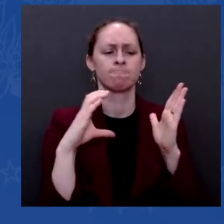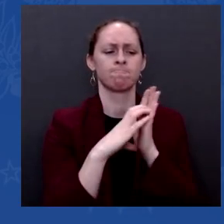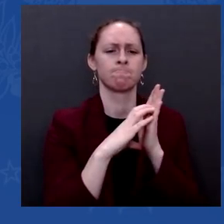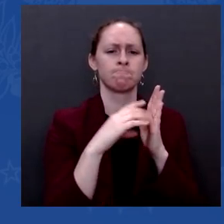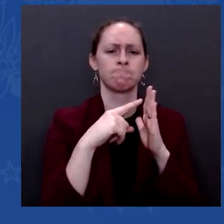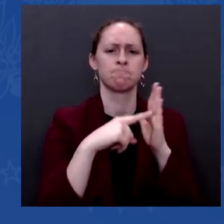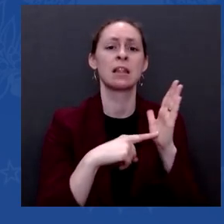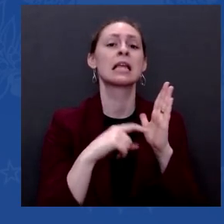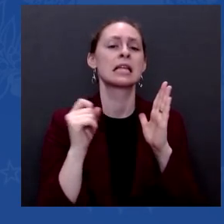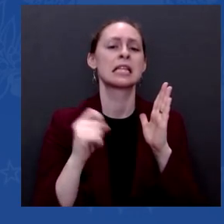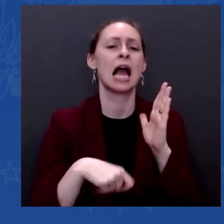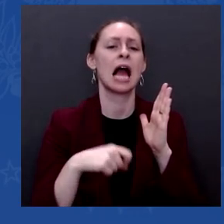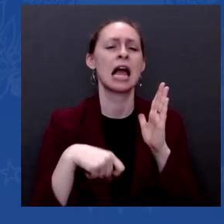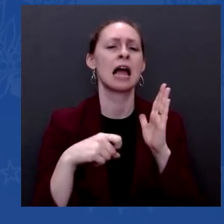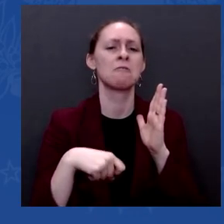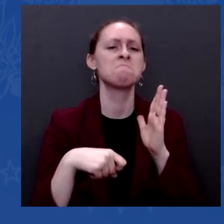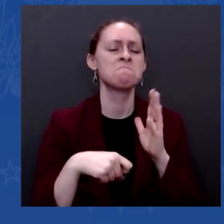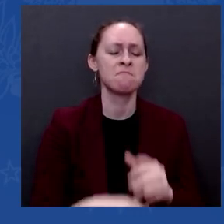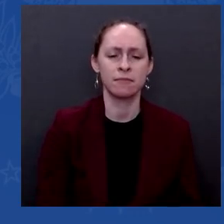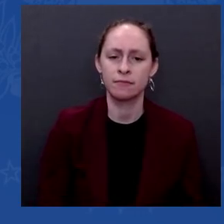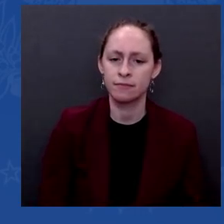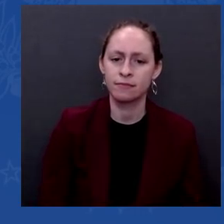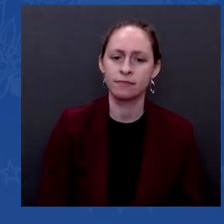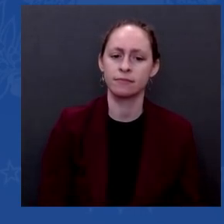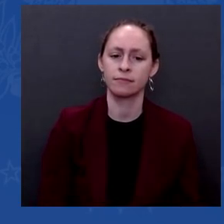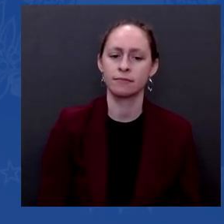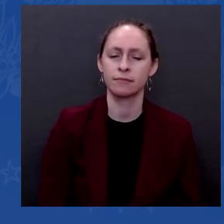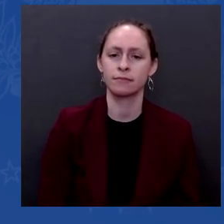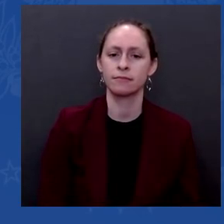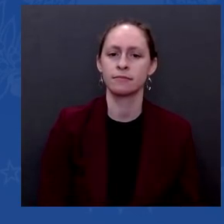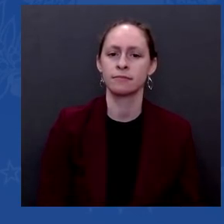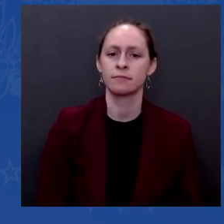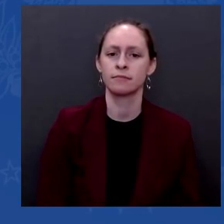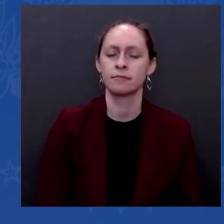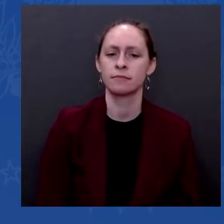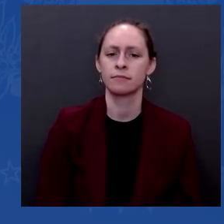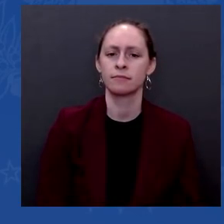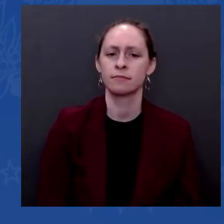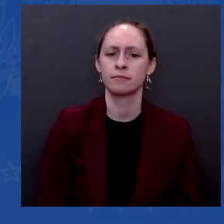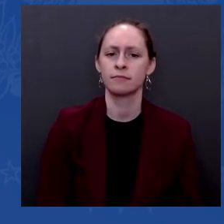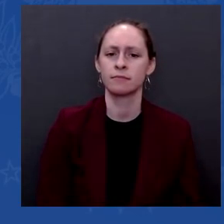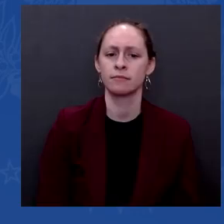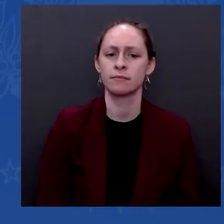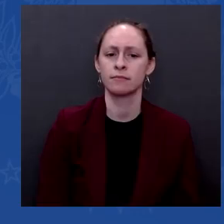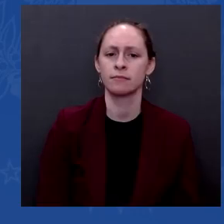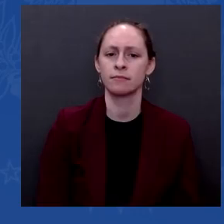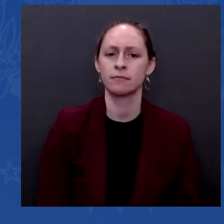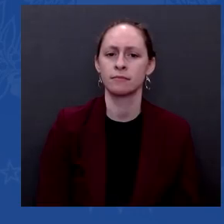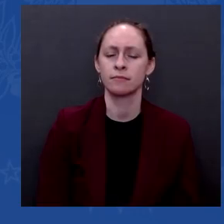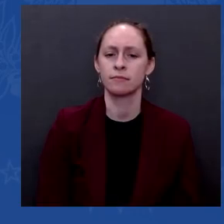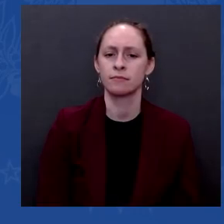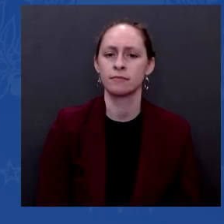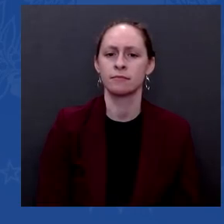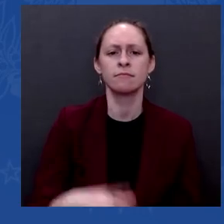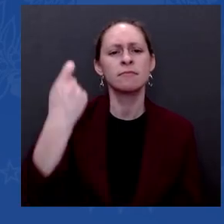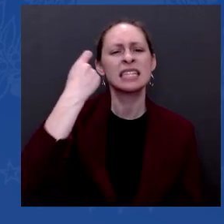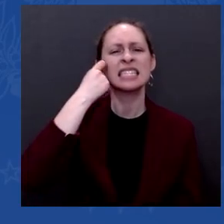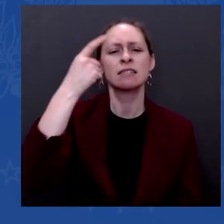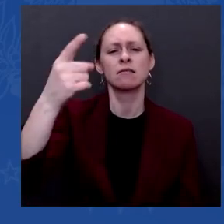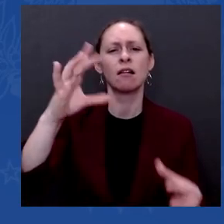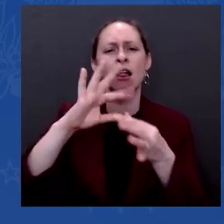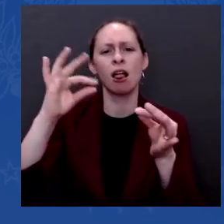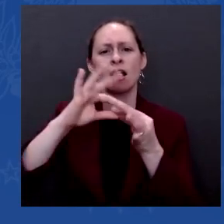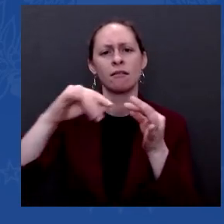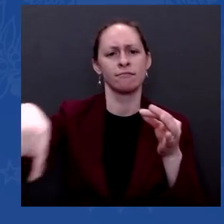Americans who are now fully vaccinated with two shots, but even some of your own medical advisors say that people aren't fully protected